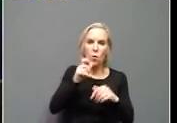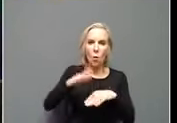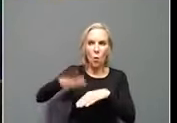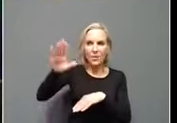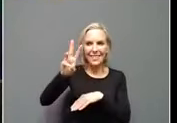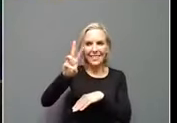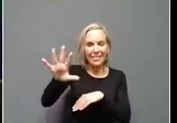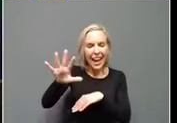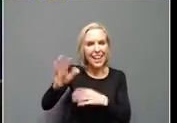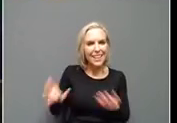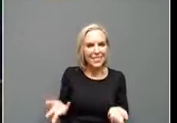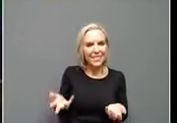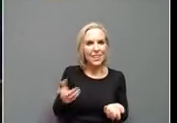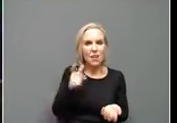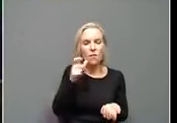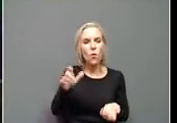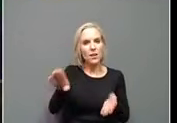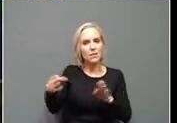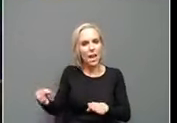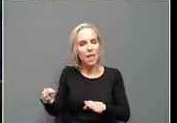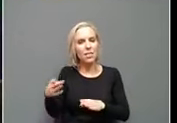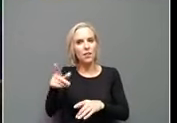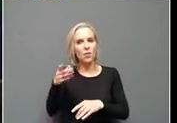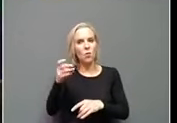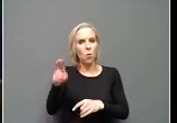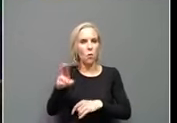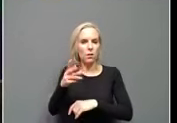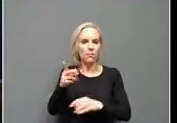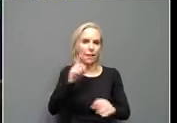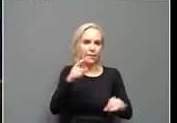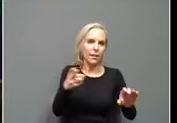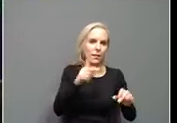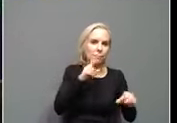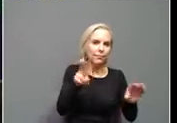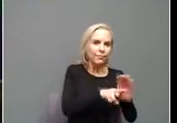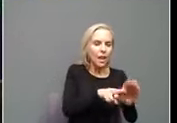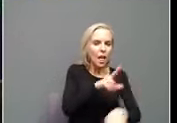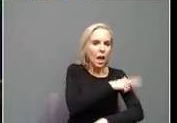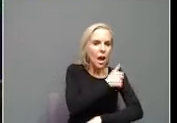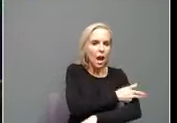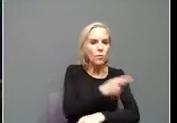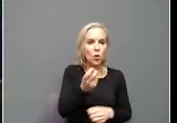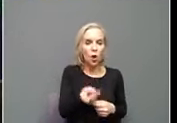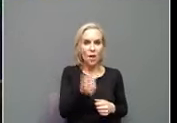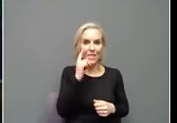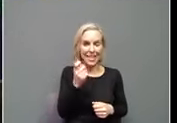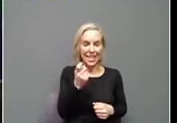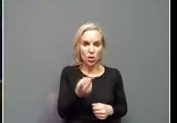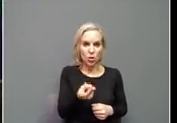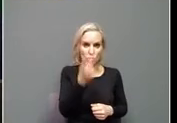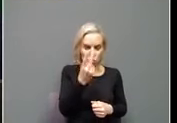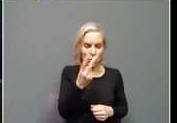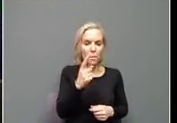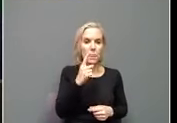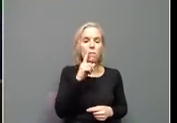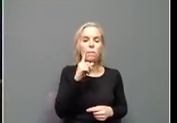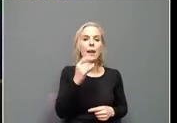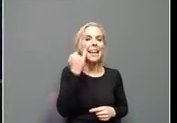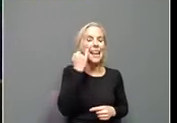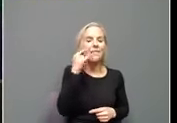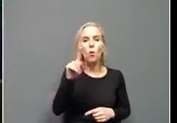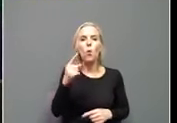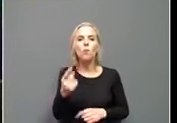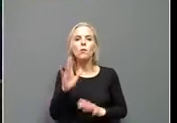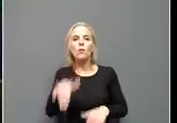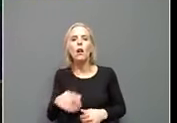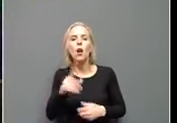death and hospitalization. If you get two doses of the vaccine, it is only 65% effective in protecting